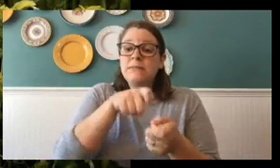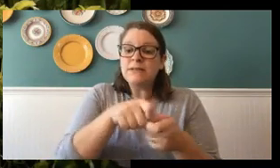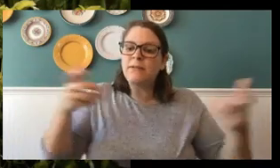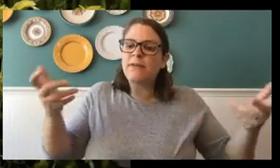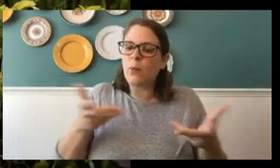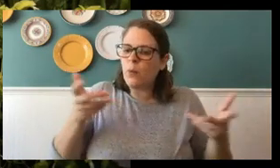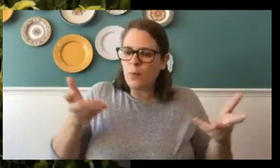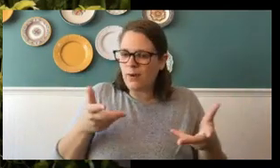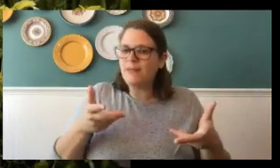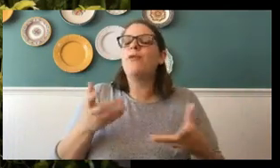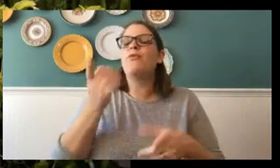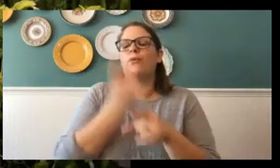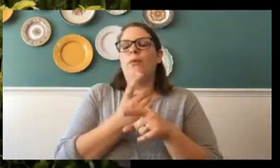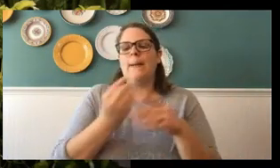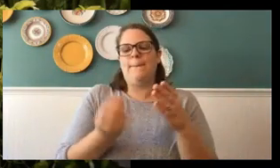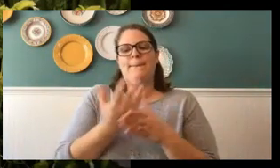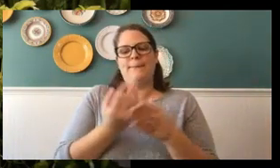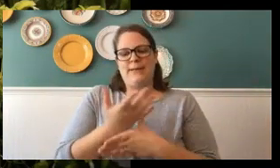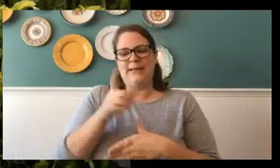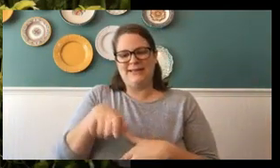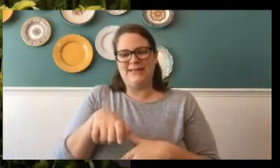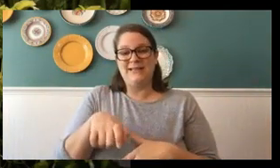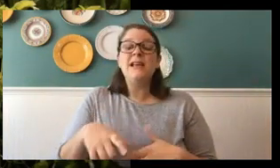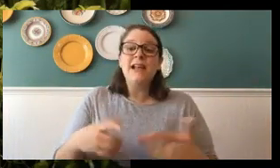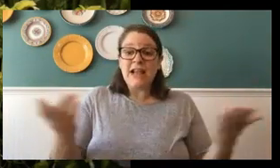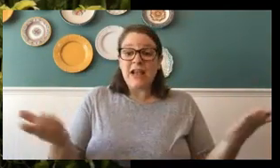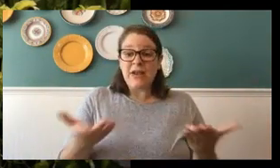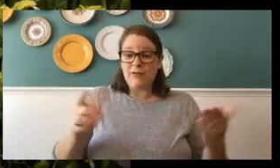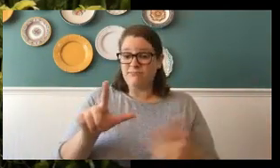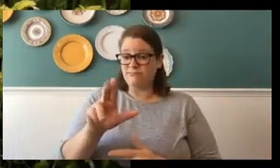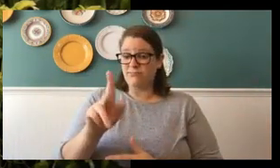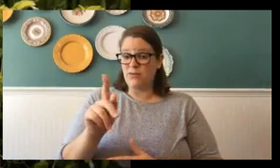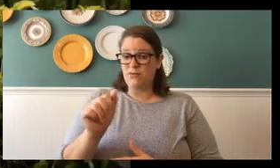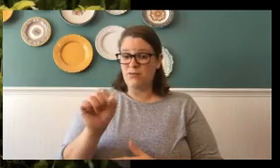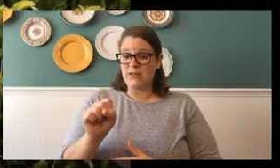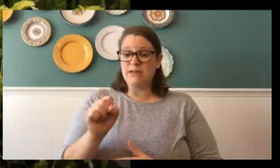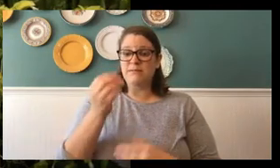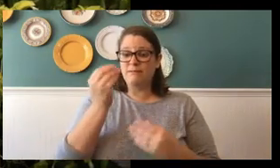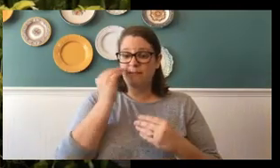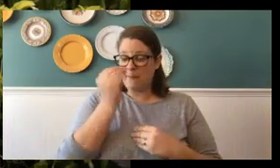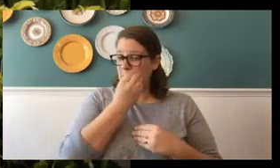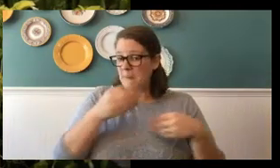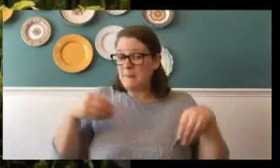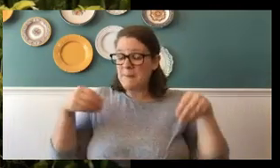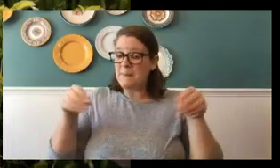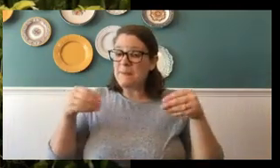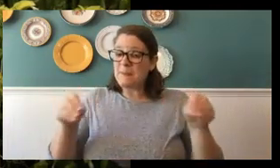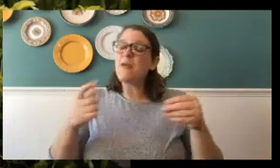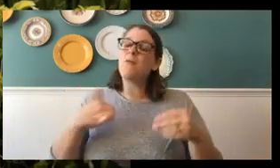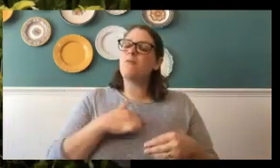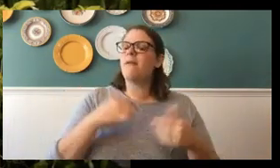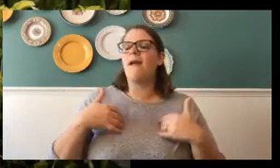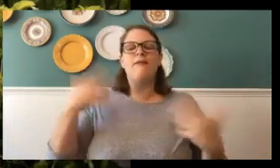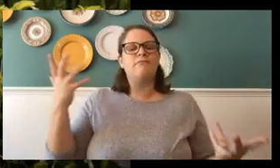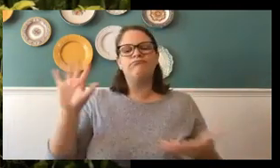Lucas Nursery, we actually have all of those plants for you. We have the host plants. And the second